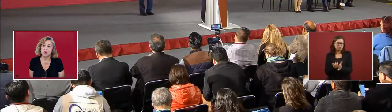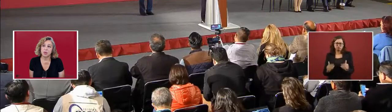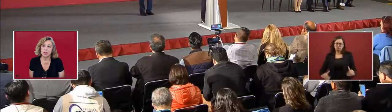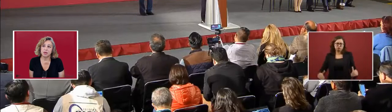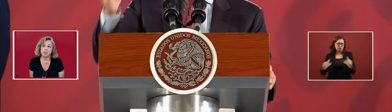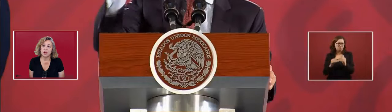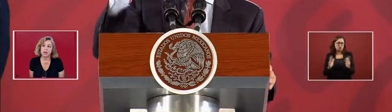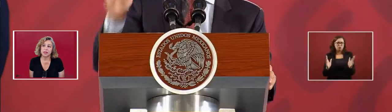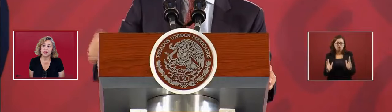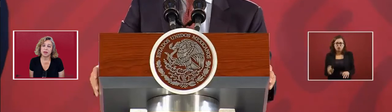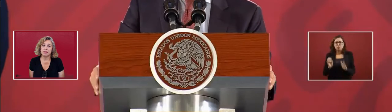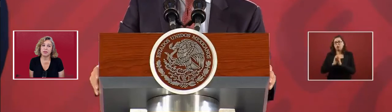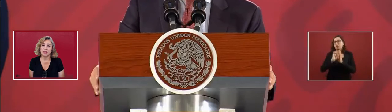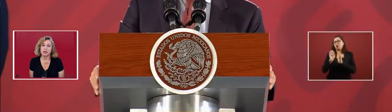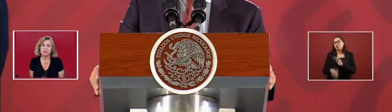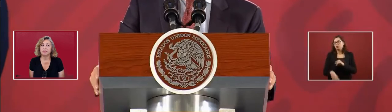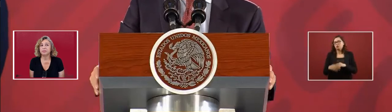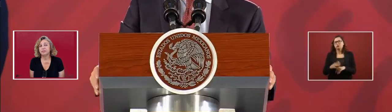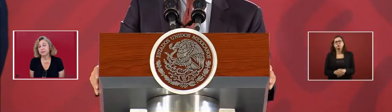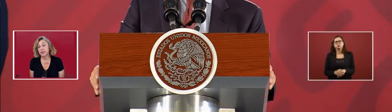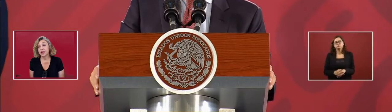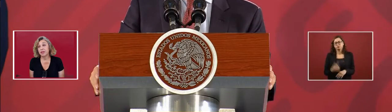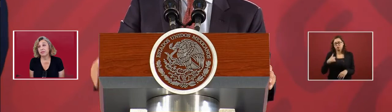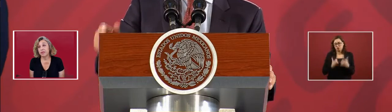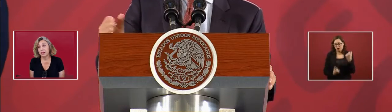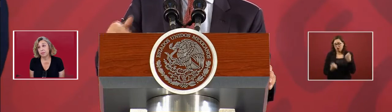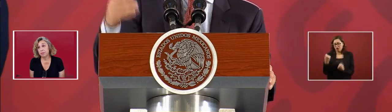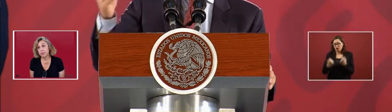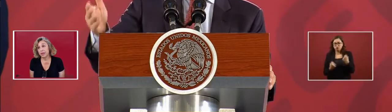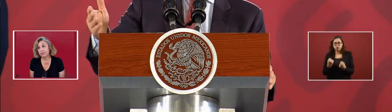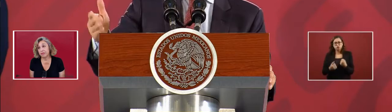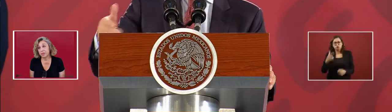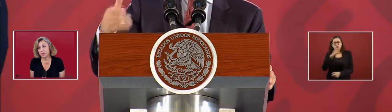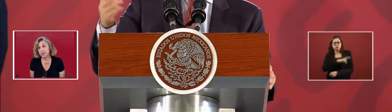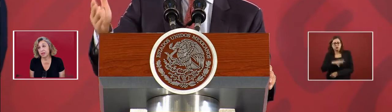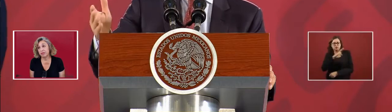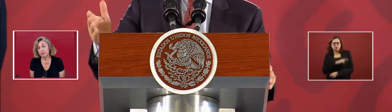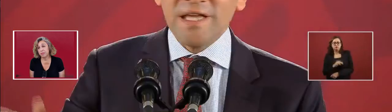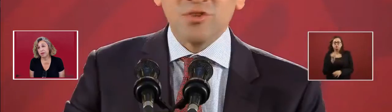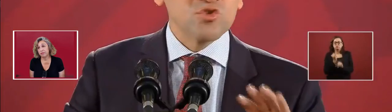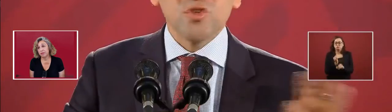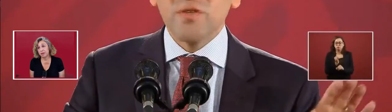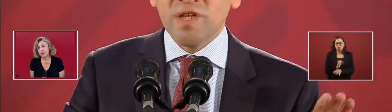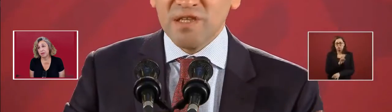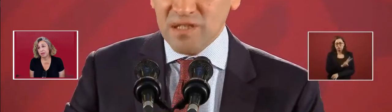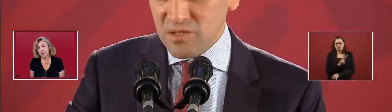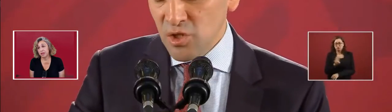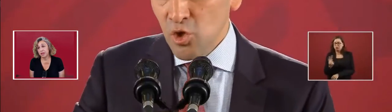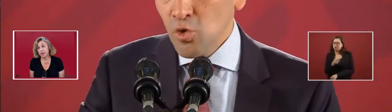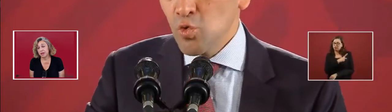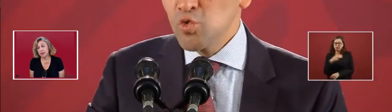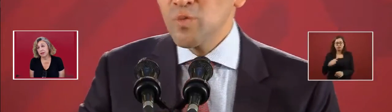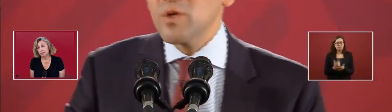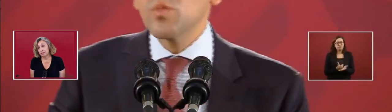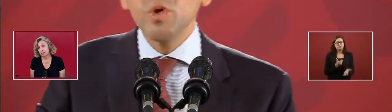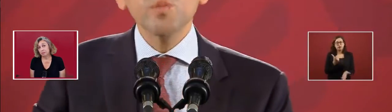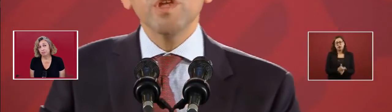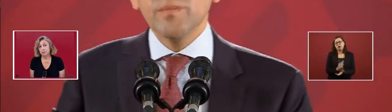when you rent a vehicle via platform, you still have to pay for the unity.